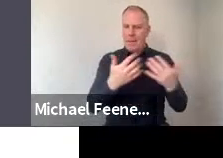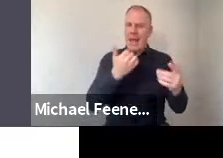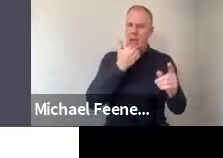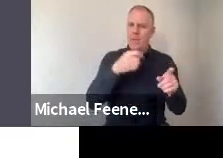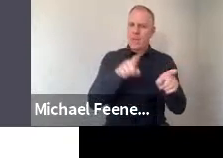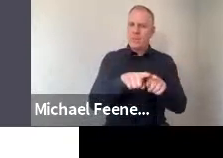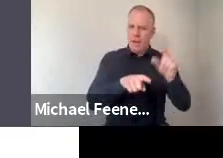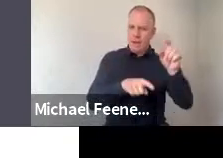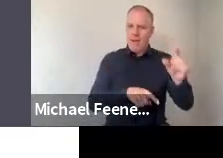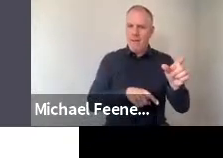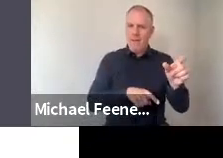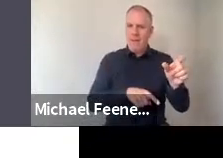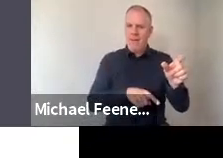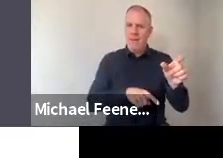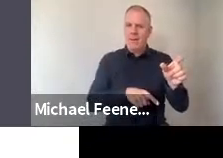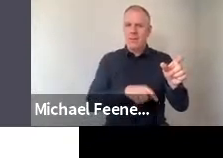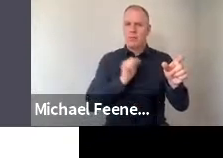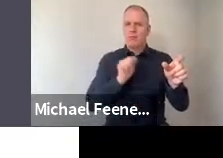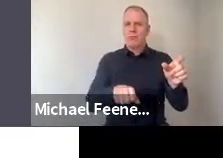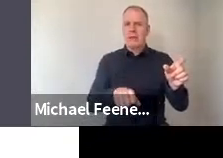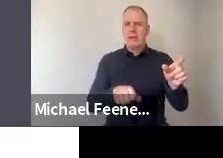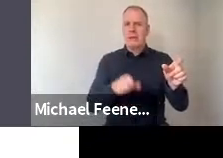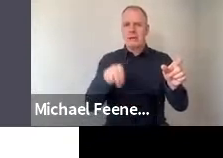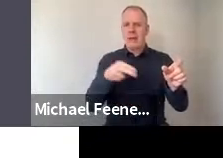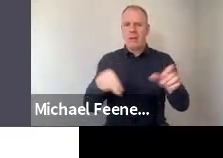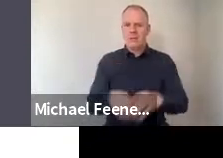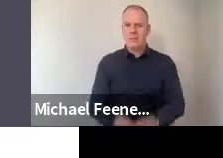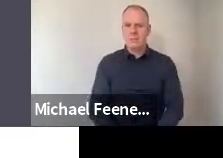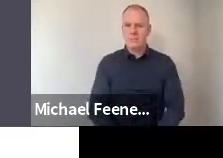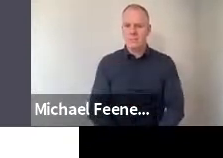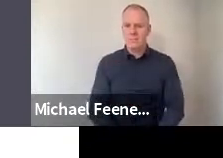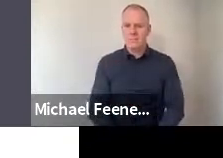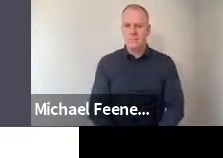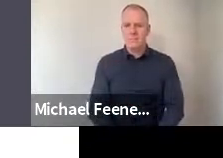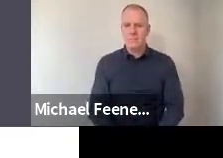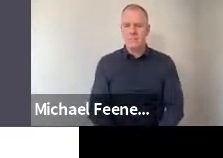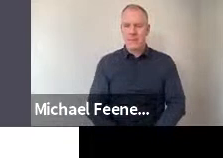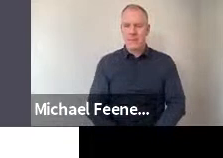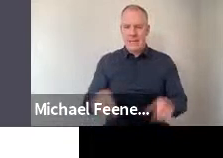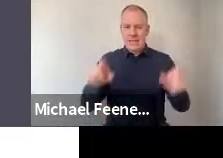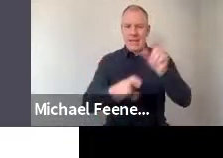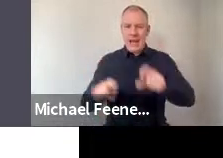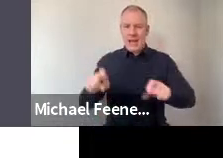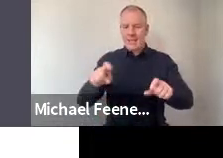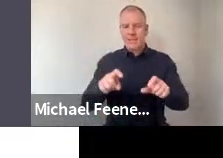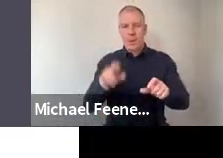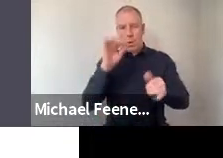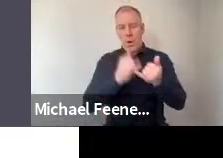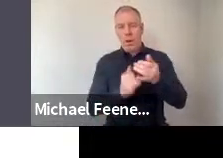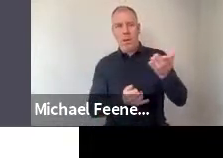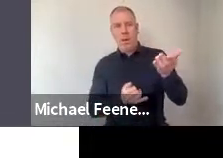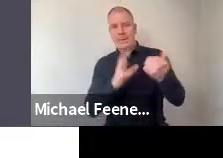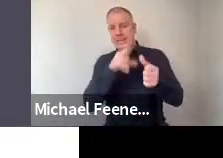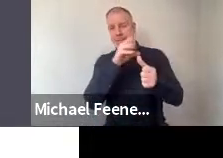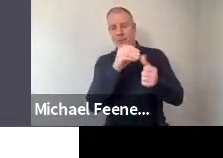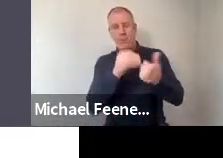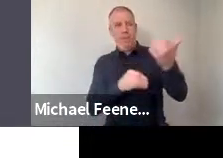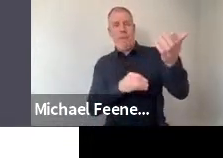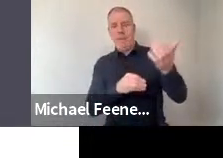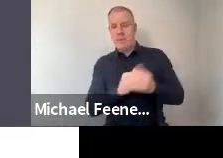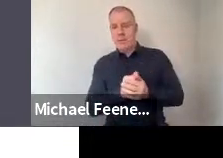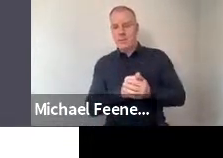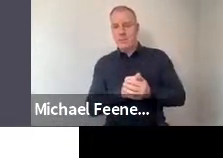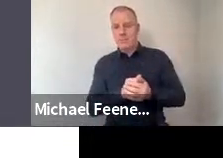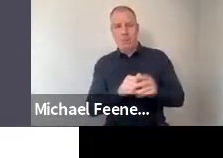minority that disagreed with that statement. So that saw a scientist as some kind of special kind of